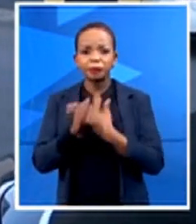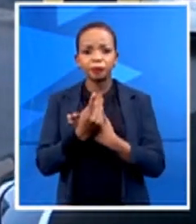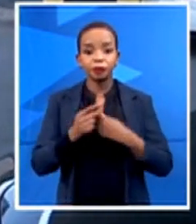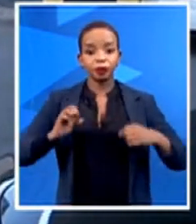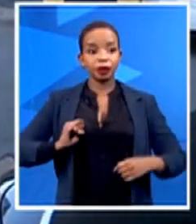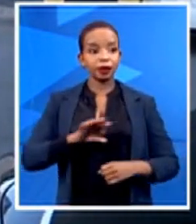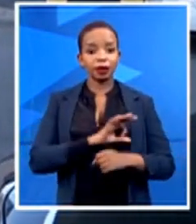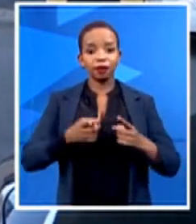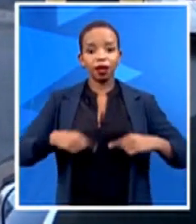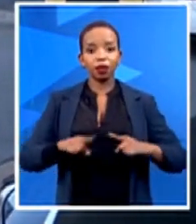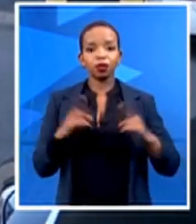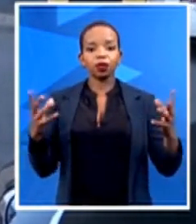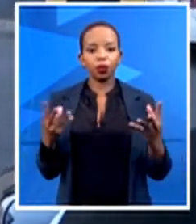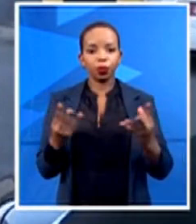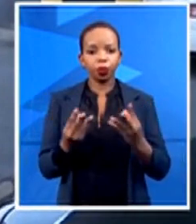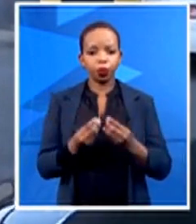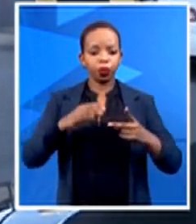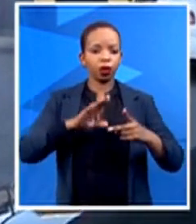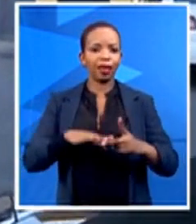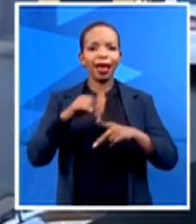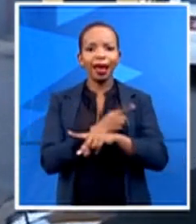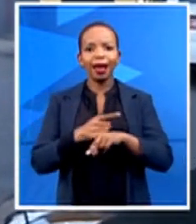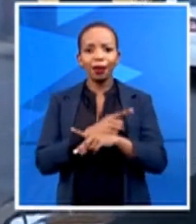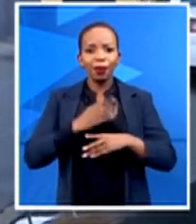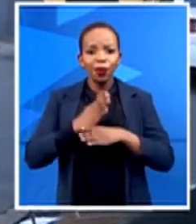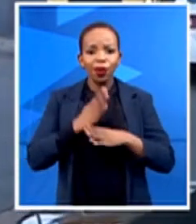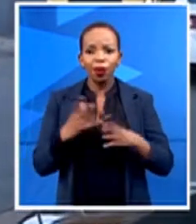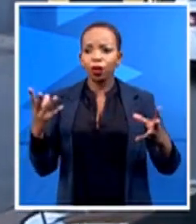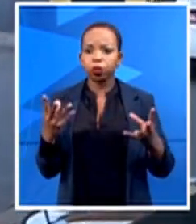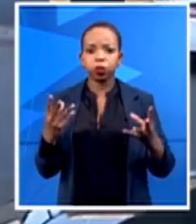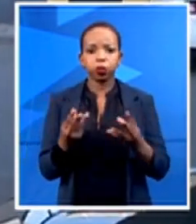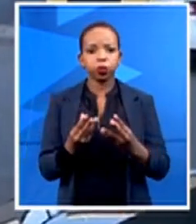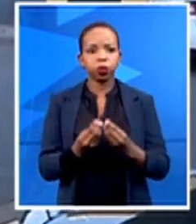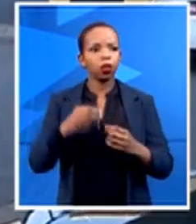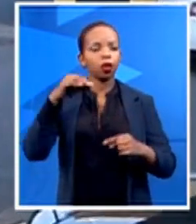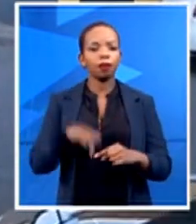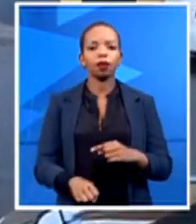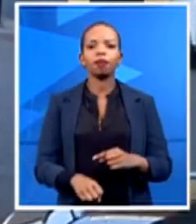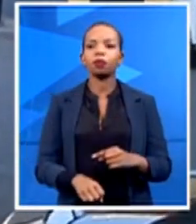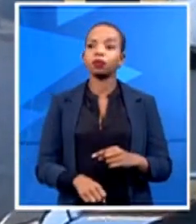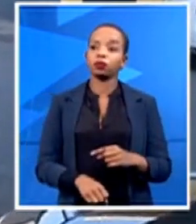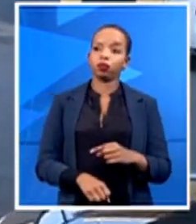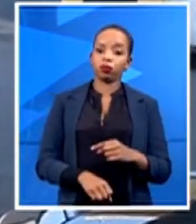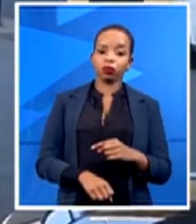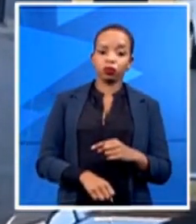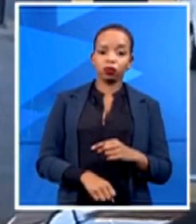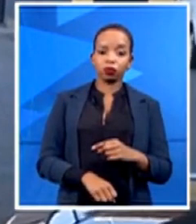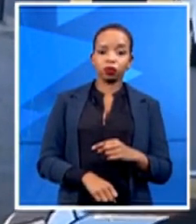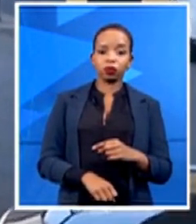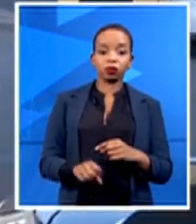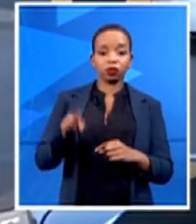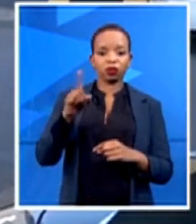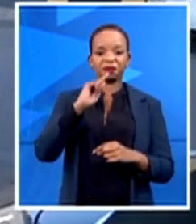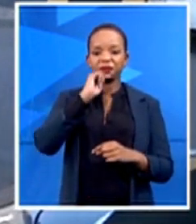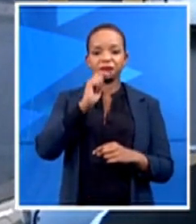reduced, we realized that it has impacted hugely on the economic